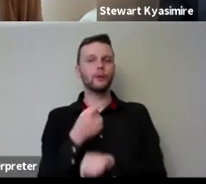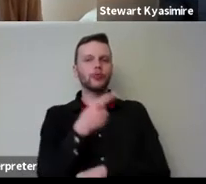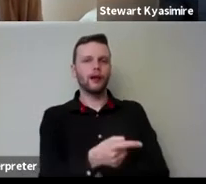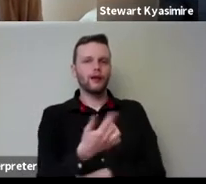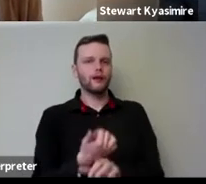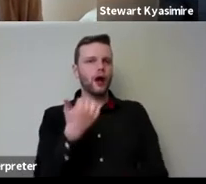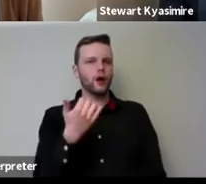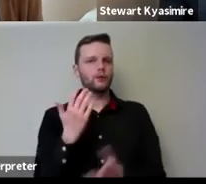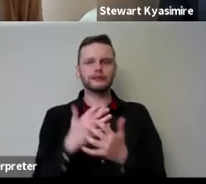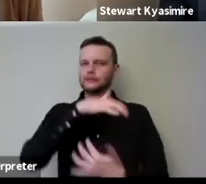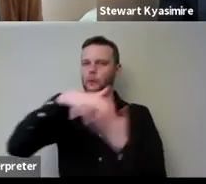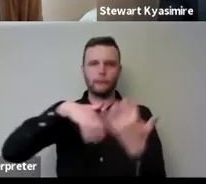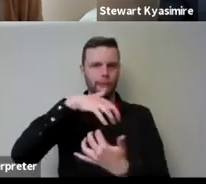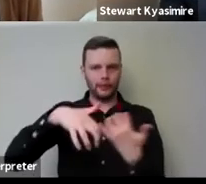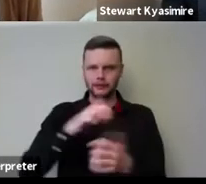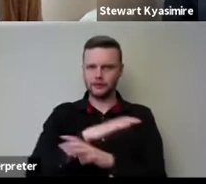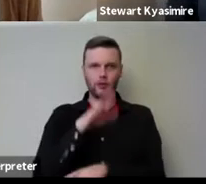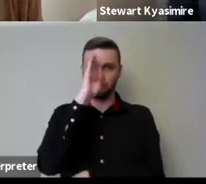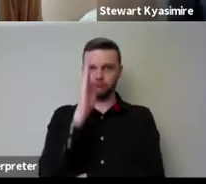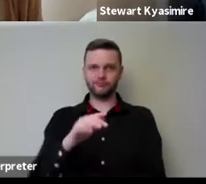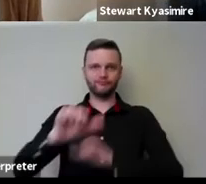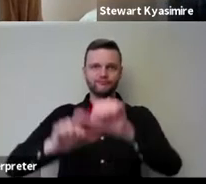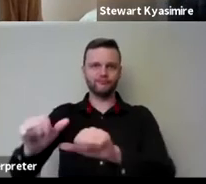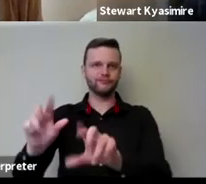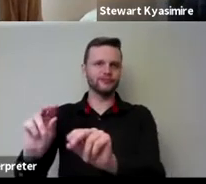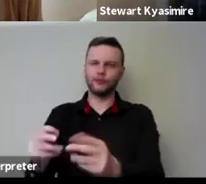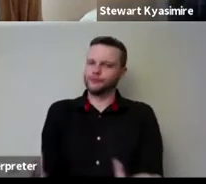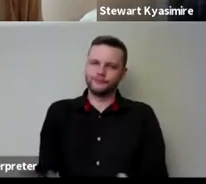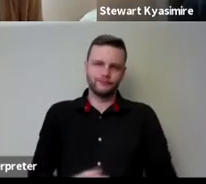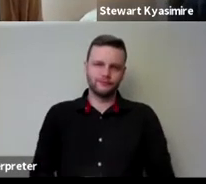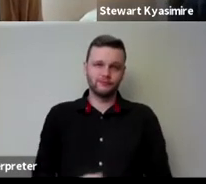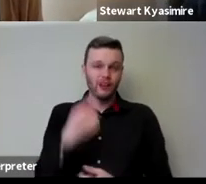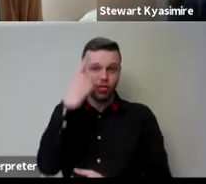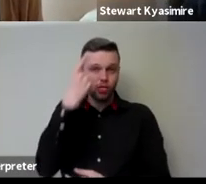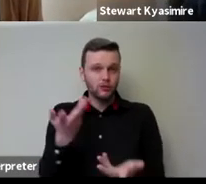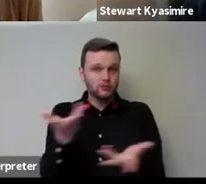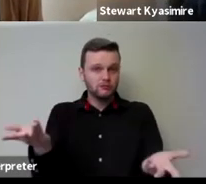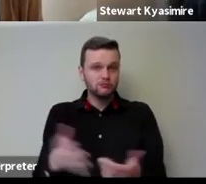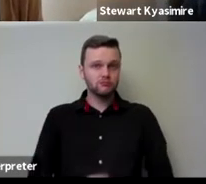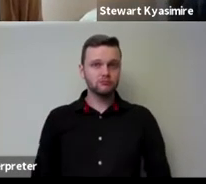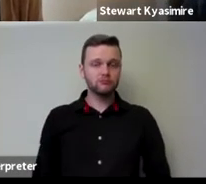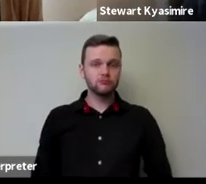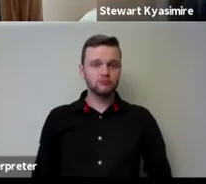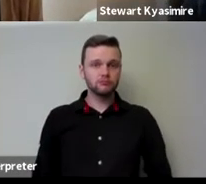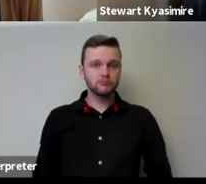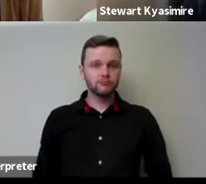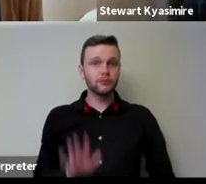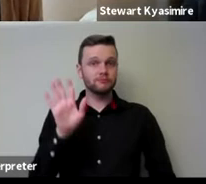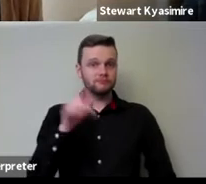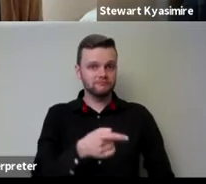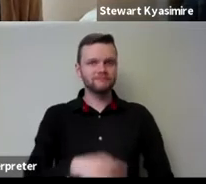is is complex and and not straightforward any thoughts no hands up yet